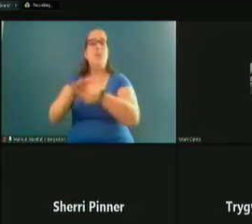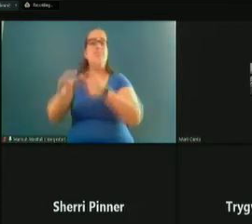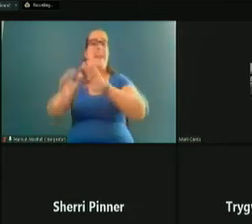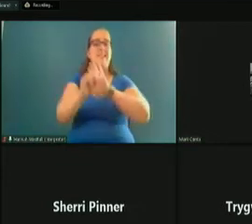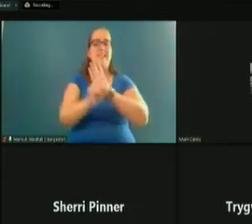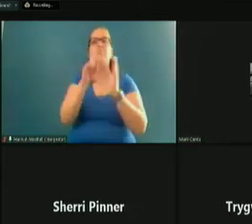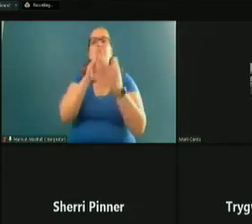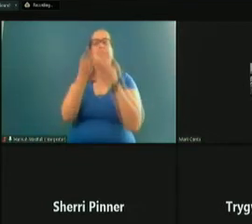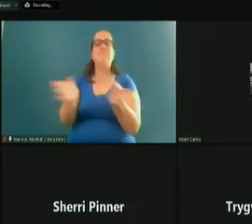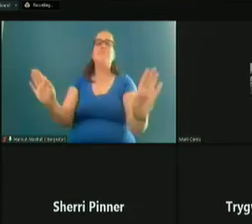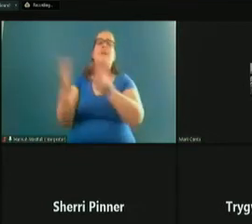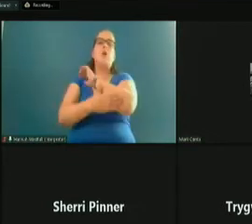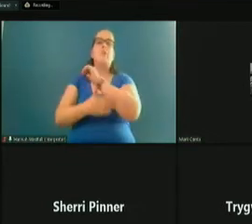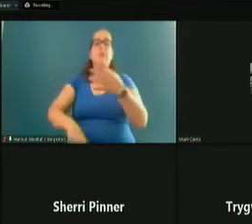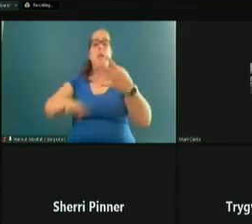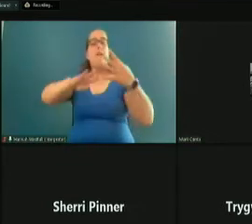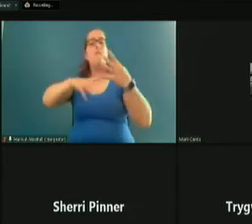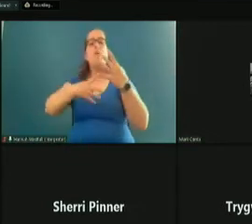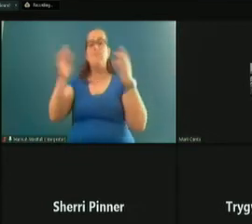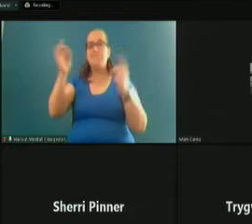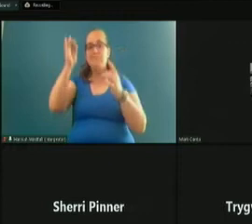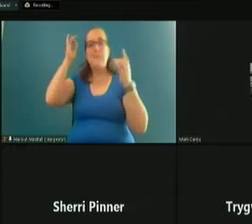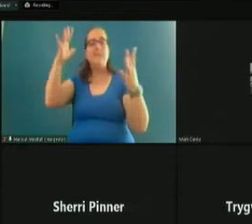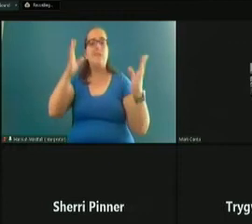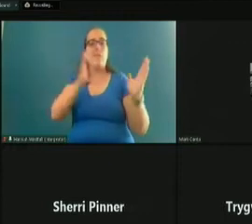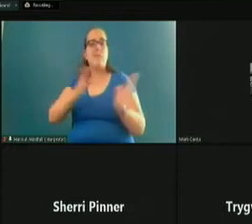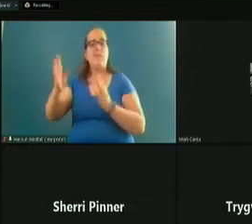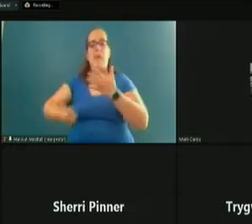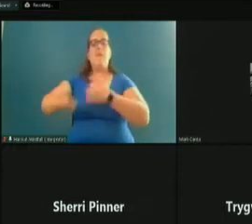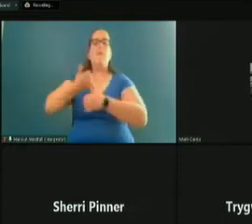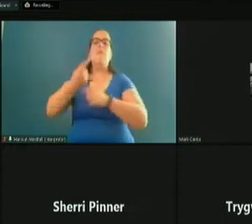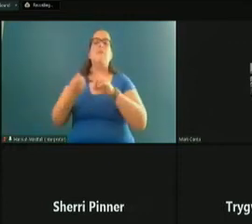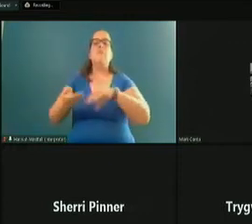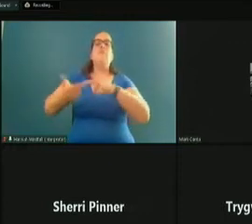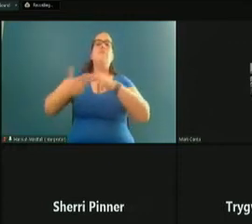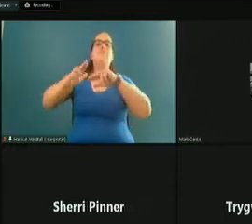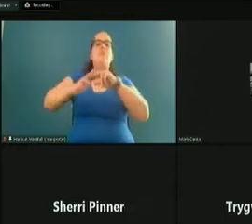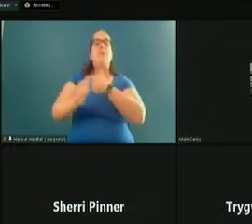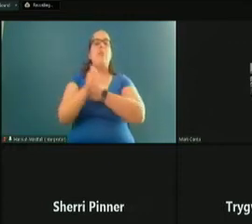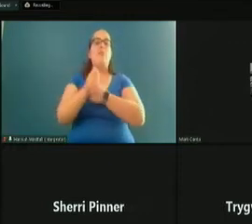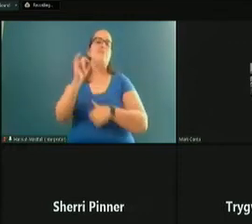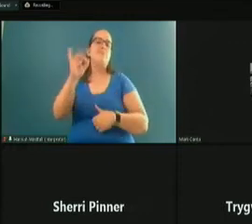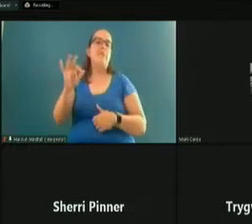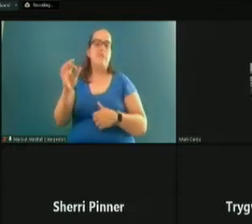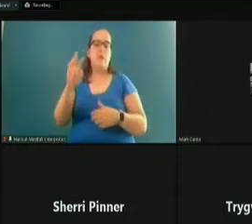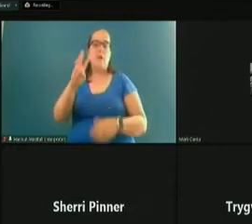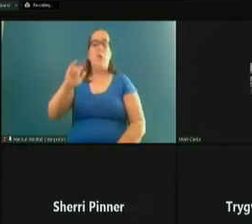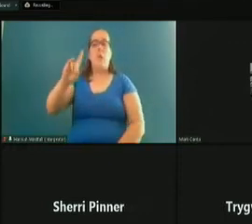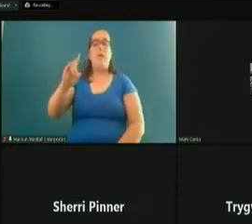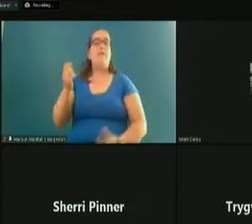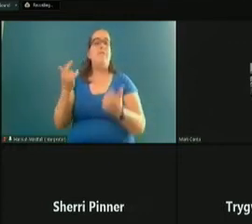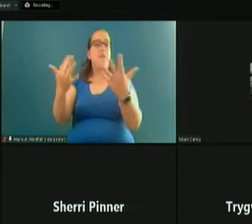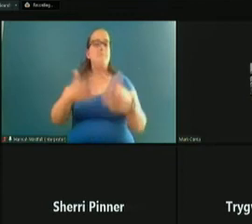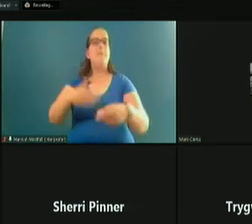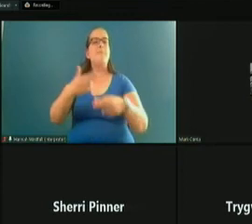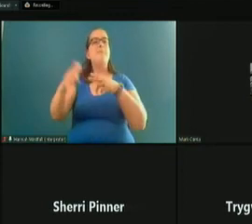And fourth, disaster preparedness and primarily from the increasing threats of wildfire. I will briefly share my qualifications for the